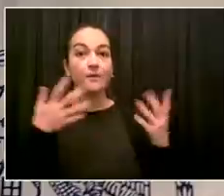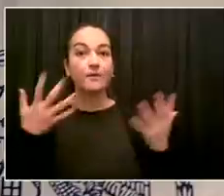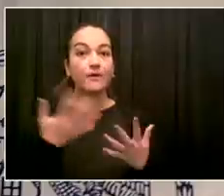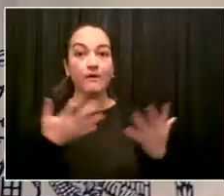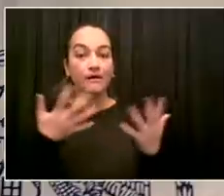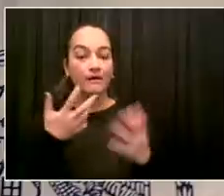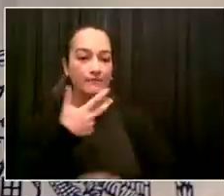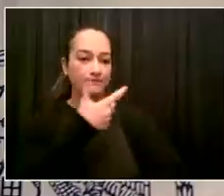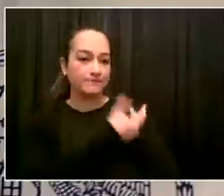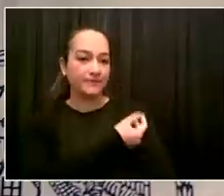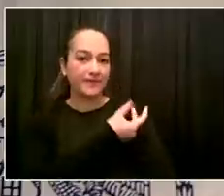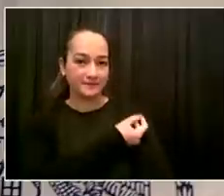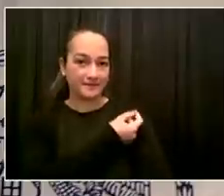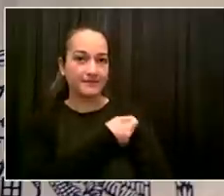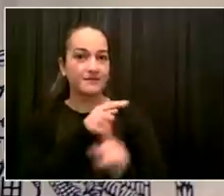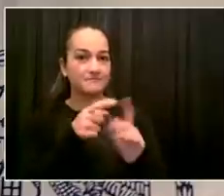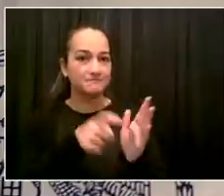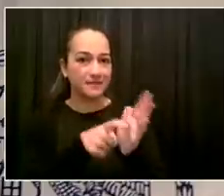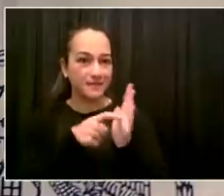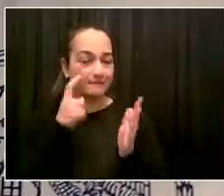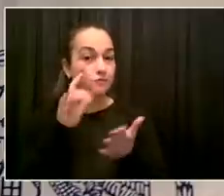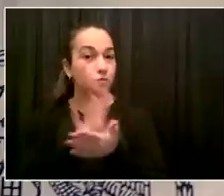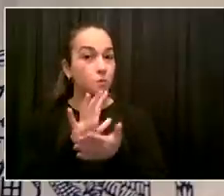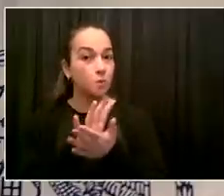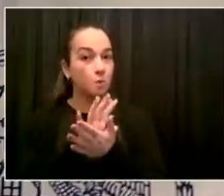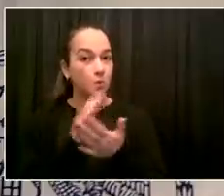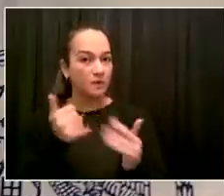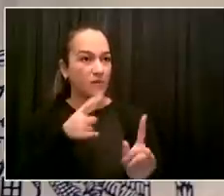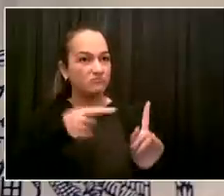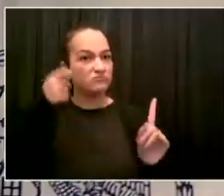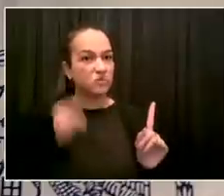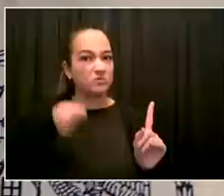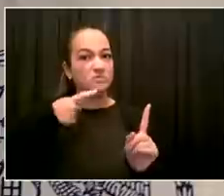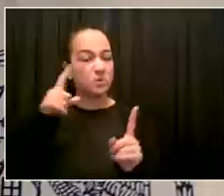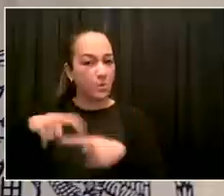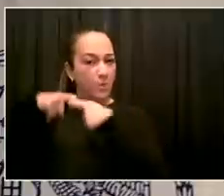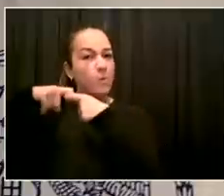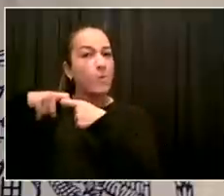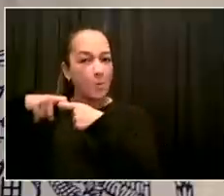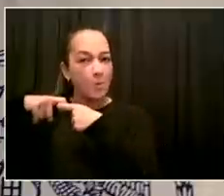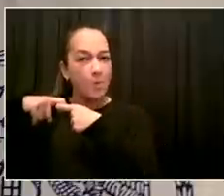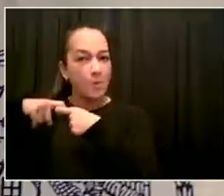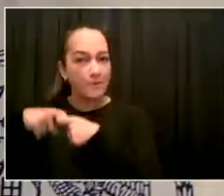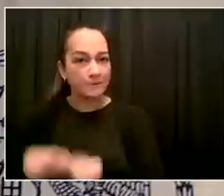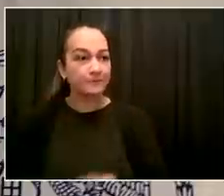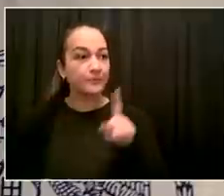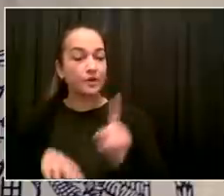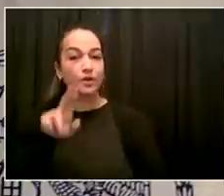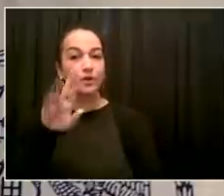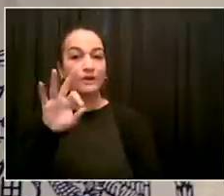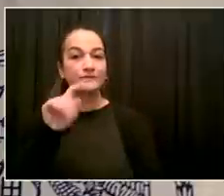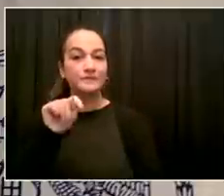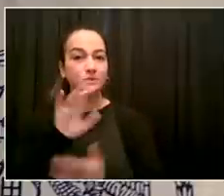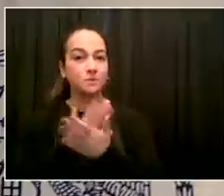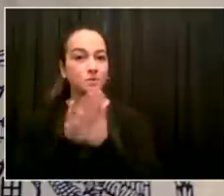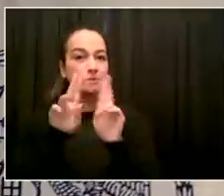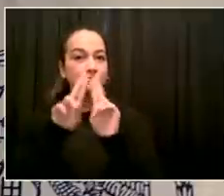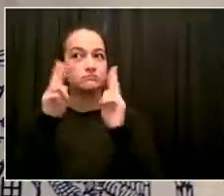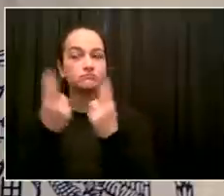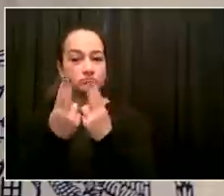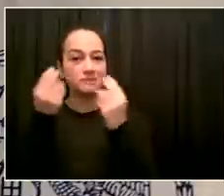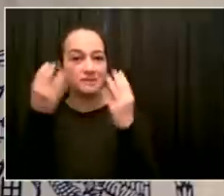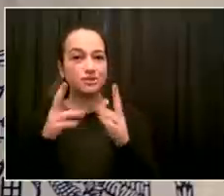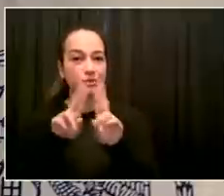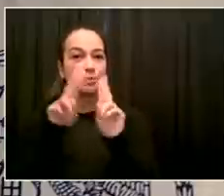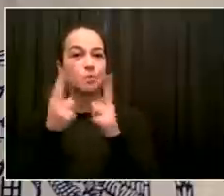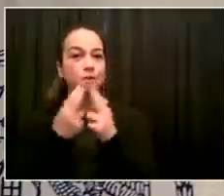UFT is saying that this morning, teachers who were not vaccinated, or staff who not vaccinated, got an internal message